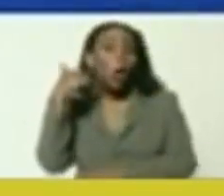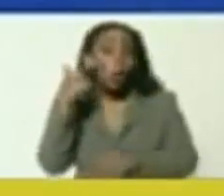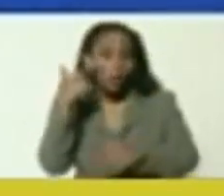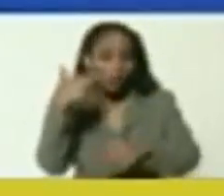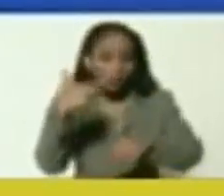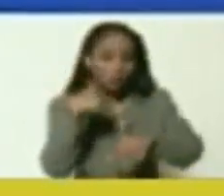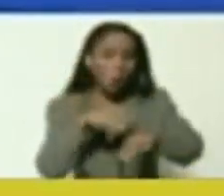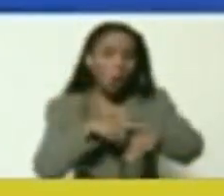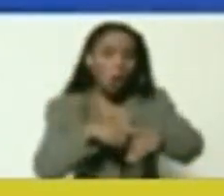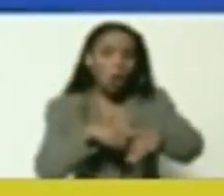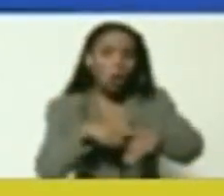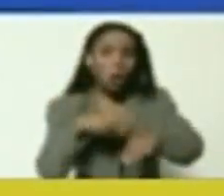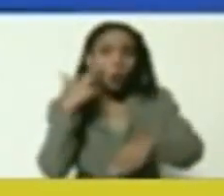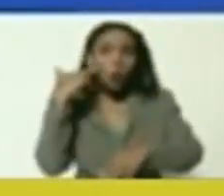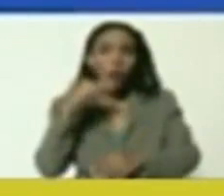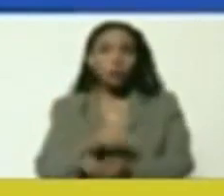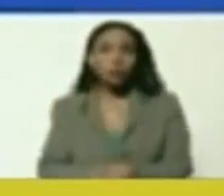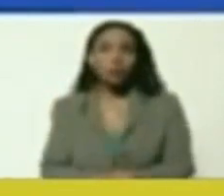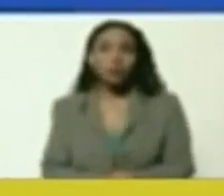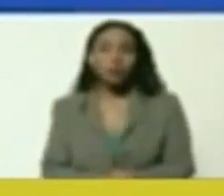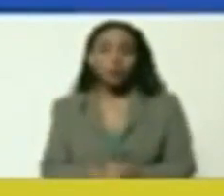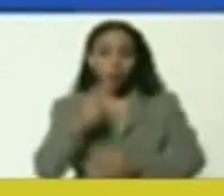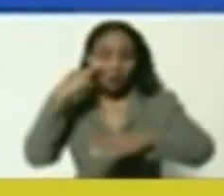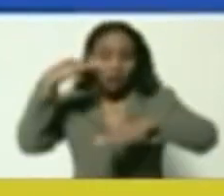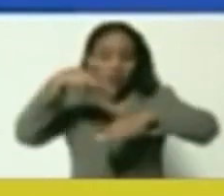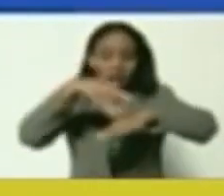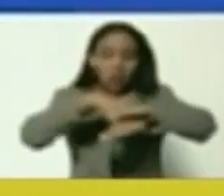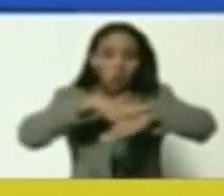Our grandparents, this color you see here,